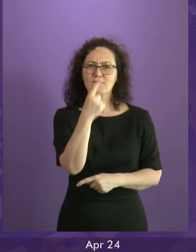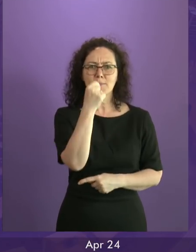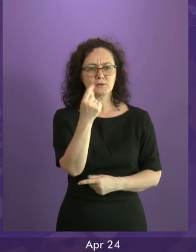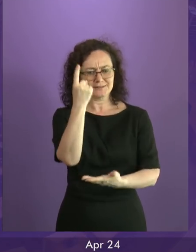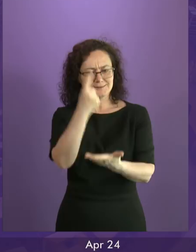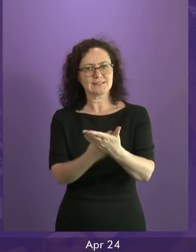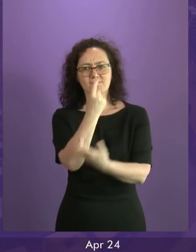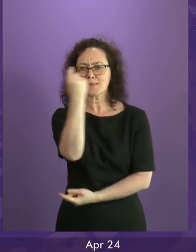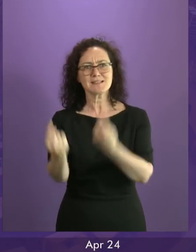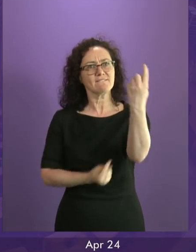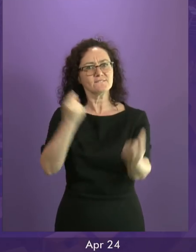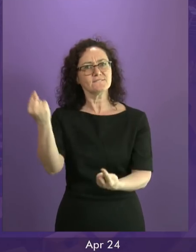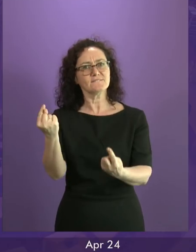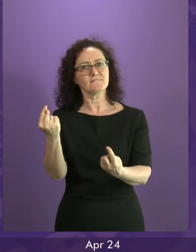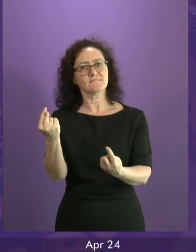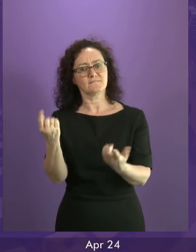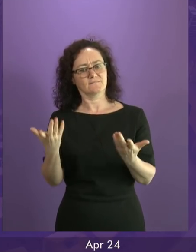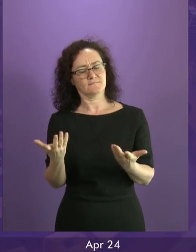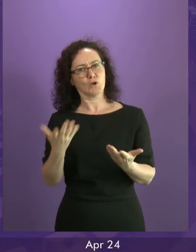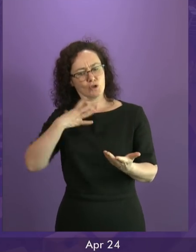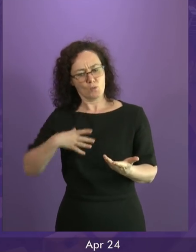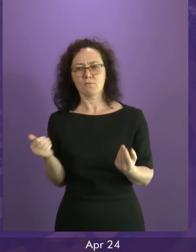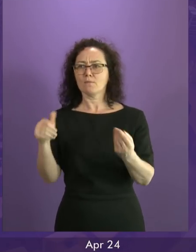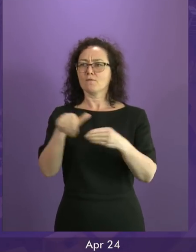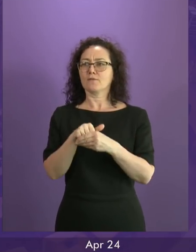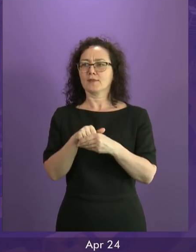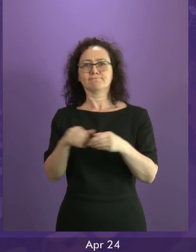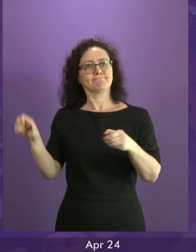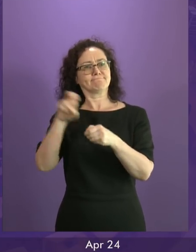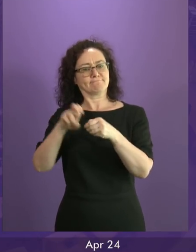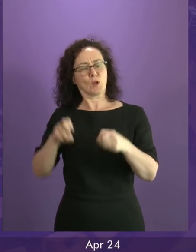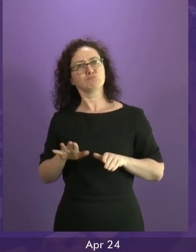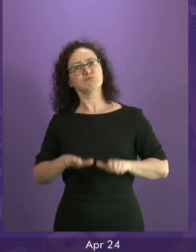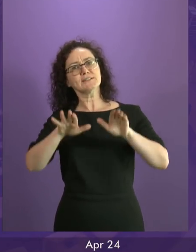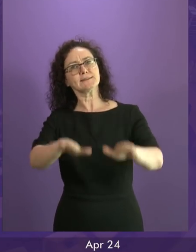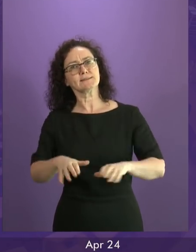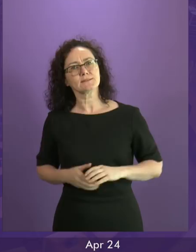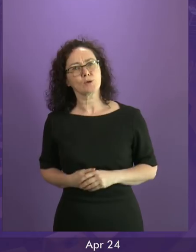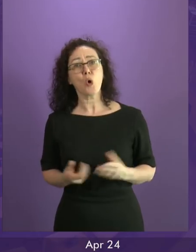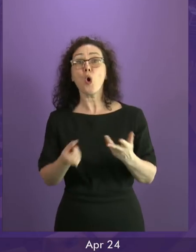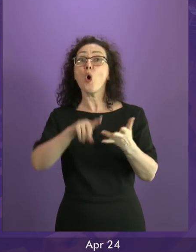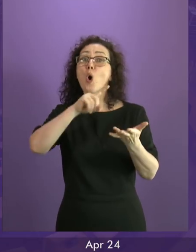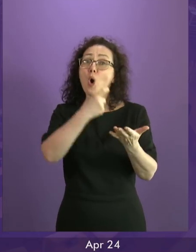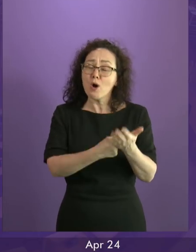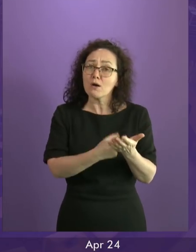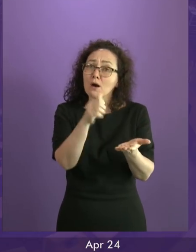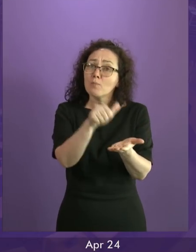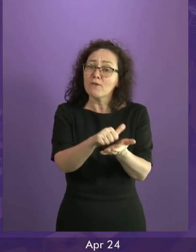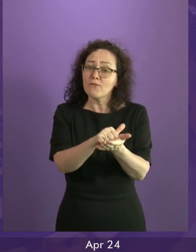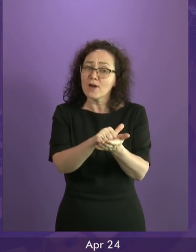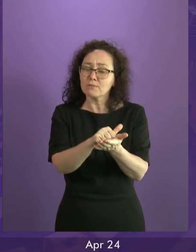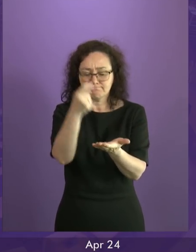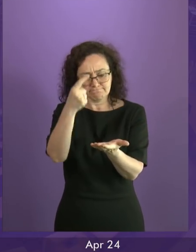be part of Brexit Britain with all of the damage that comes with that? Or do we prefer to have a future